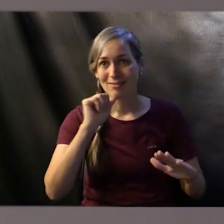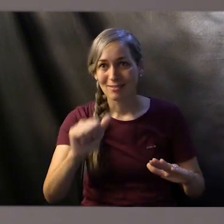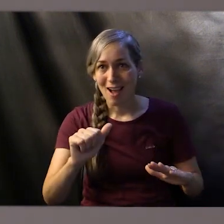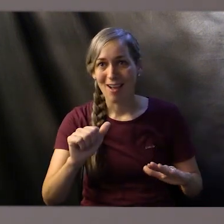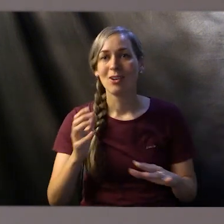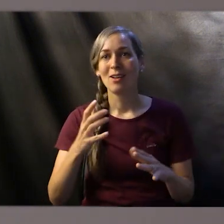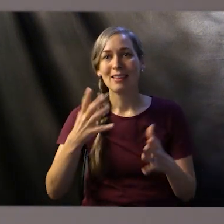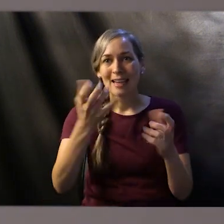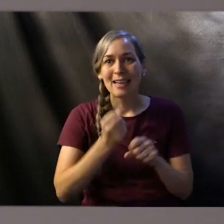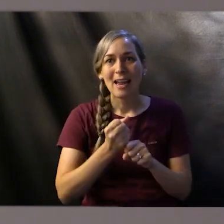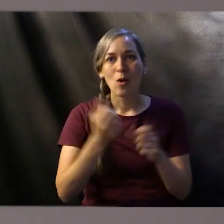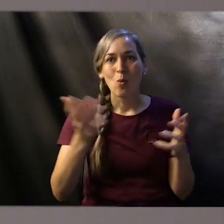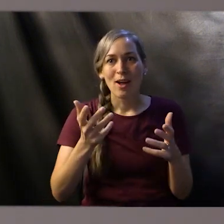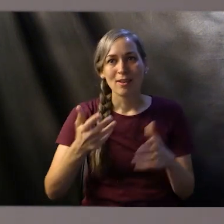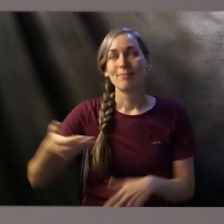our God.